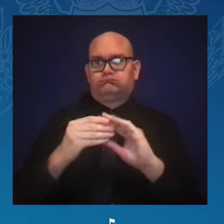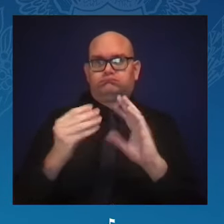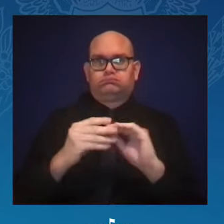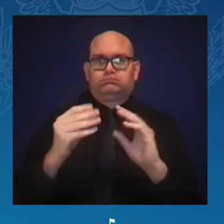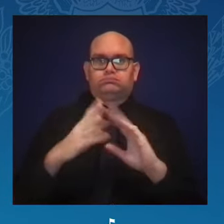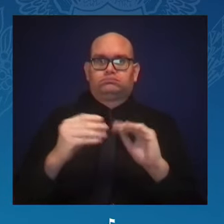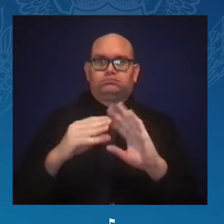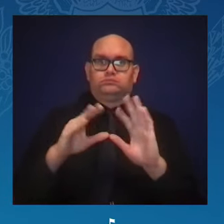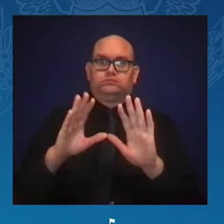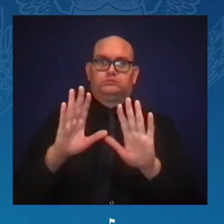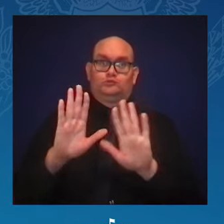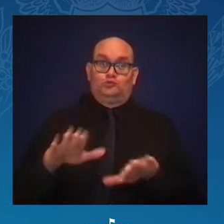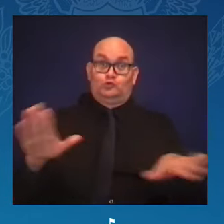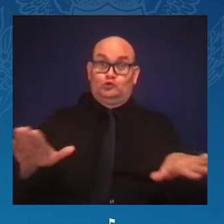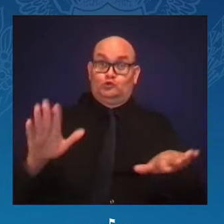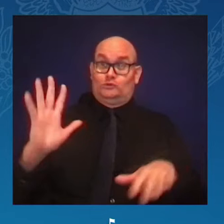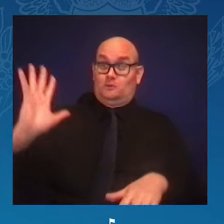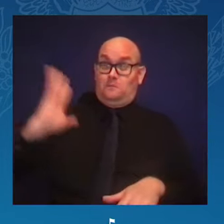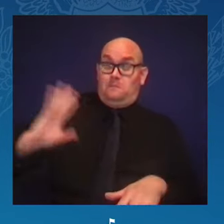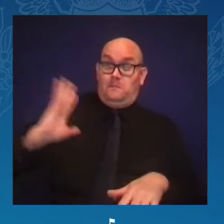of our Lord, 2023.